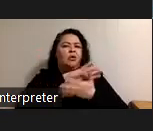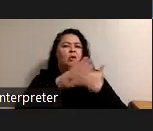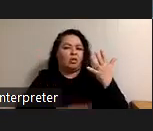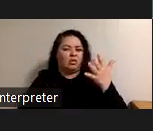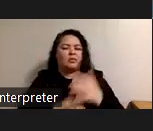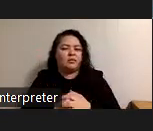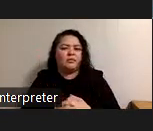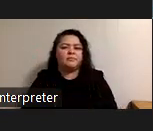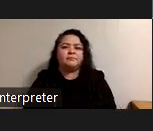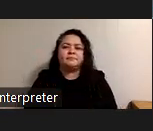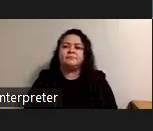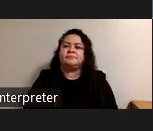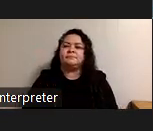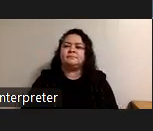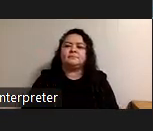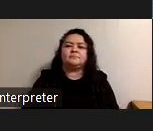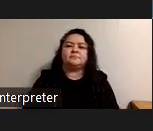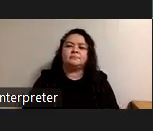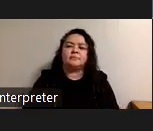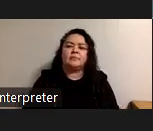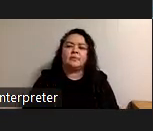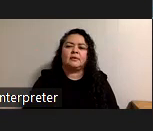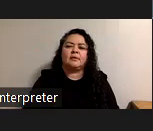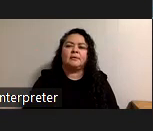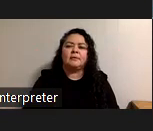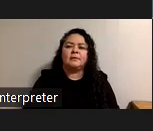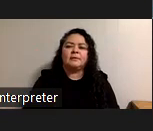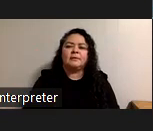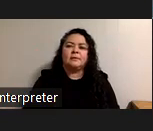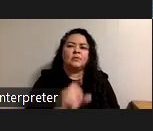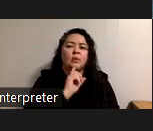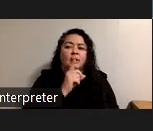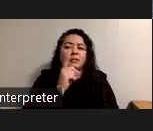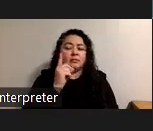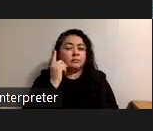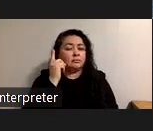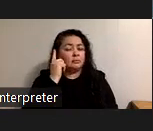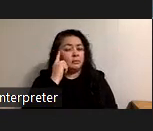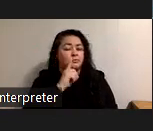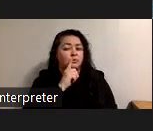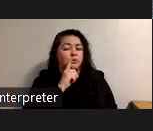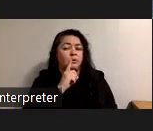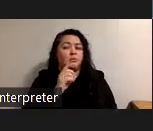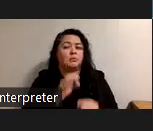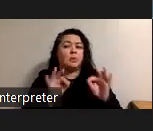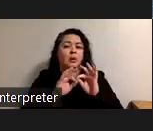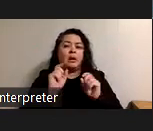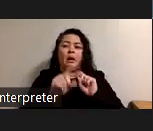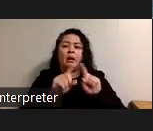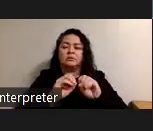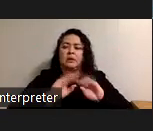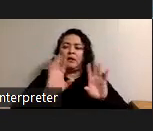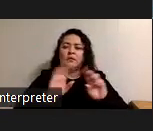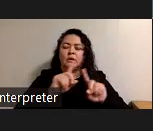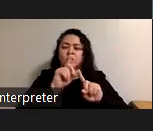here's what i think is really important it is okay to ask clarifying questions it's okay to